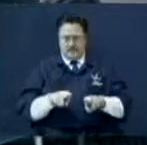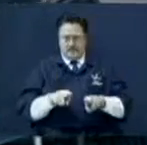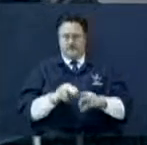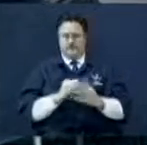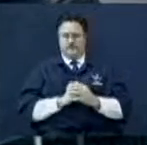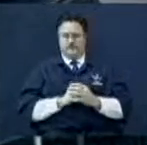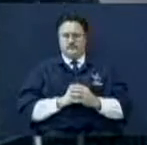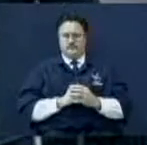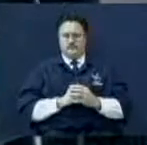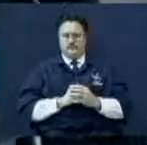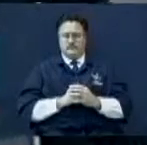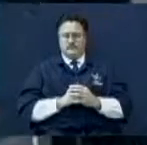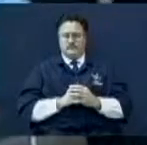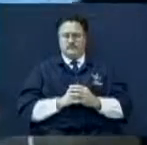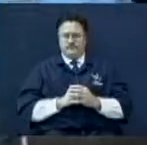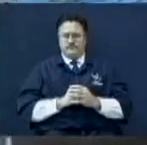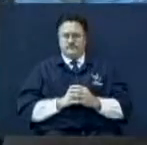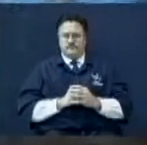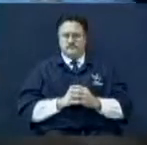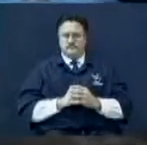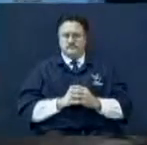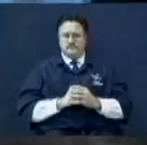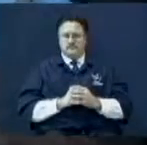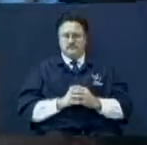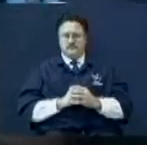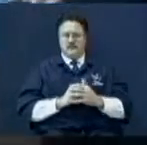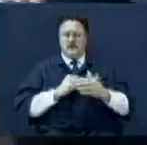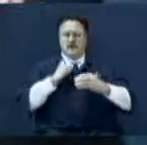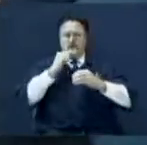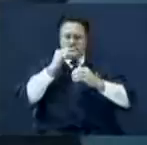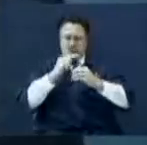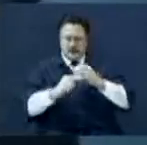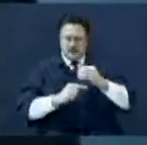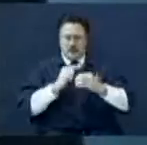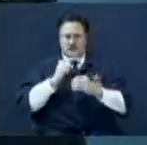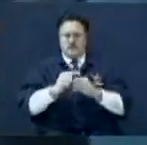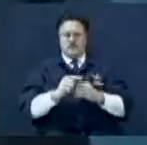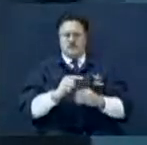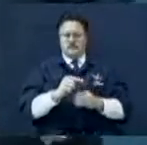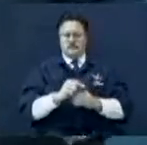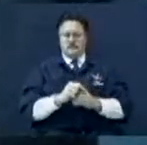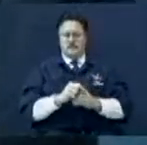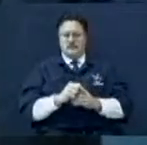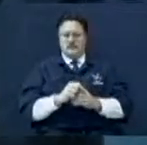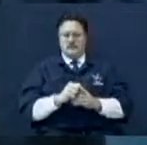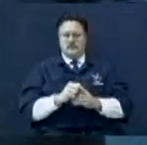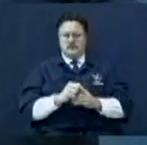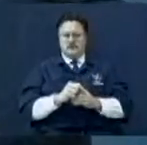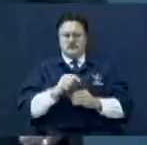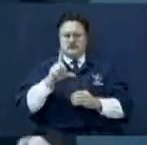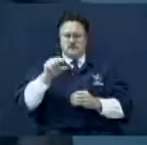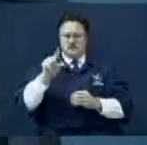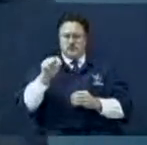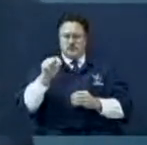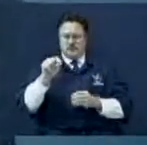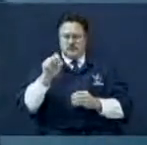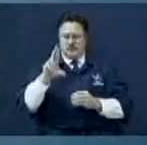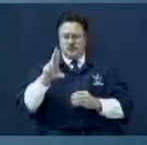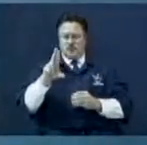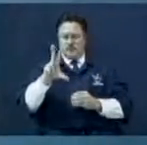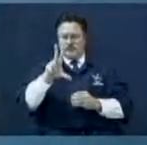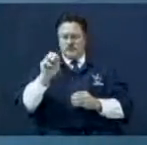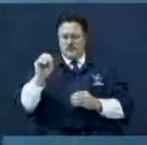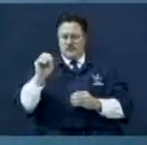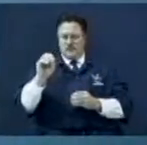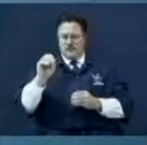Oh, I like this. There's about 20 or 30 furlongs along. Then guess what